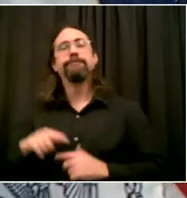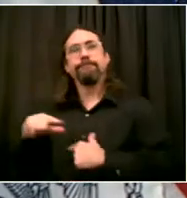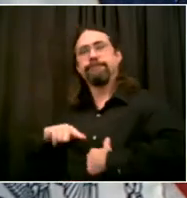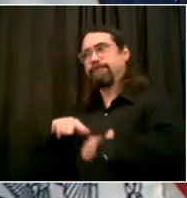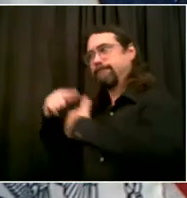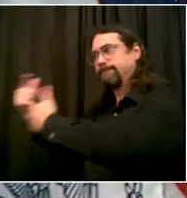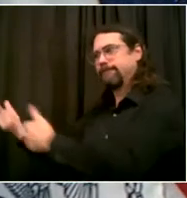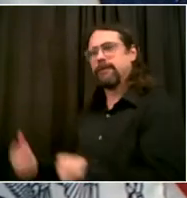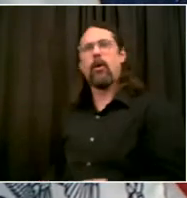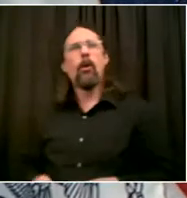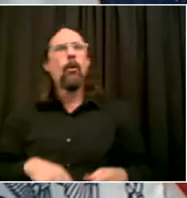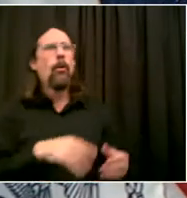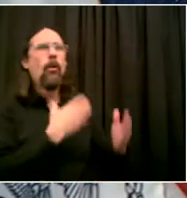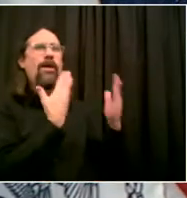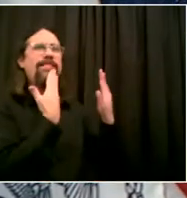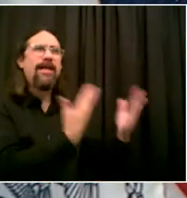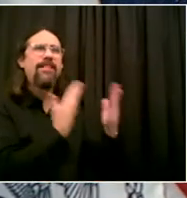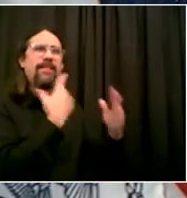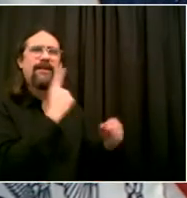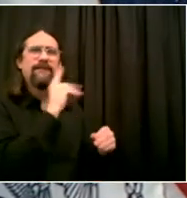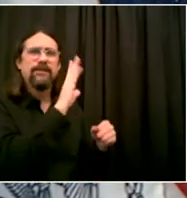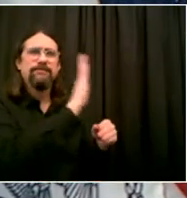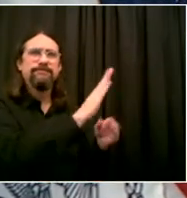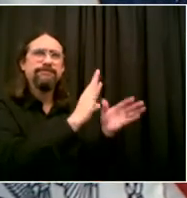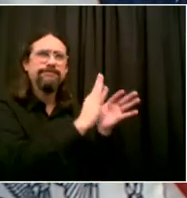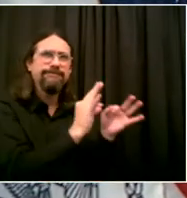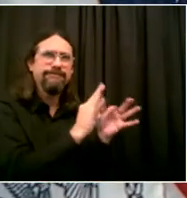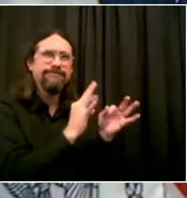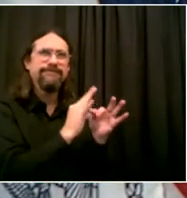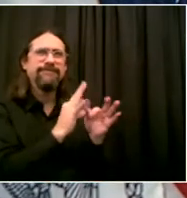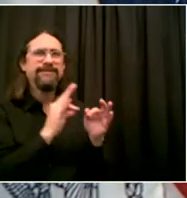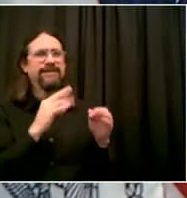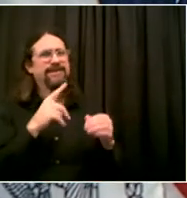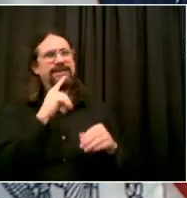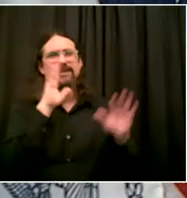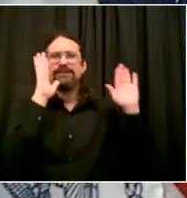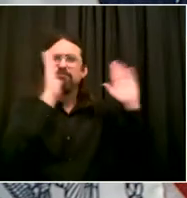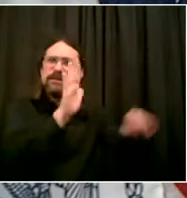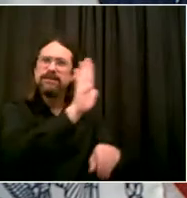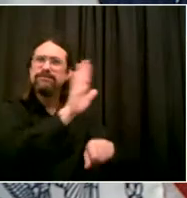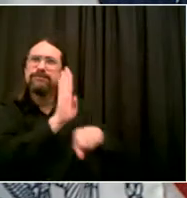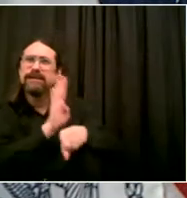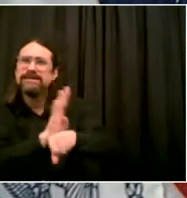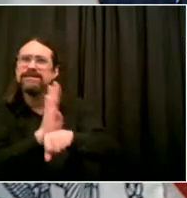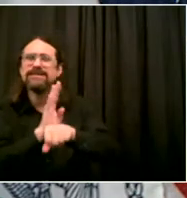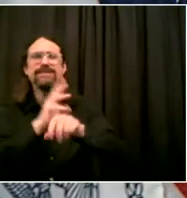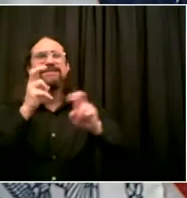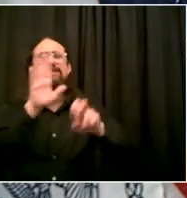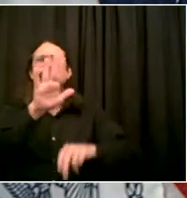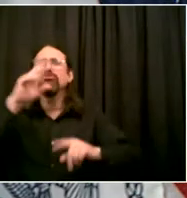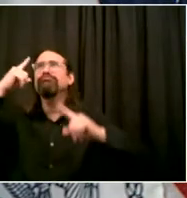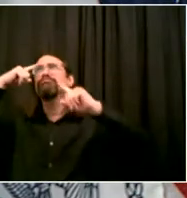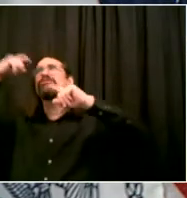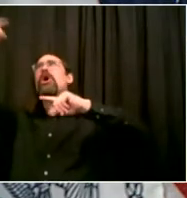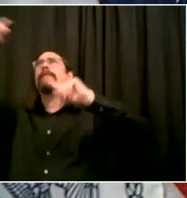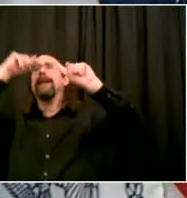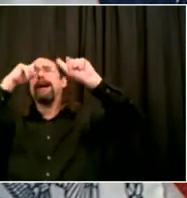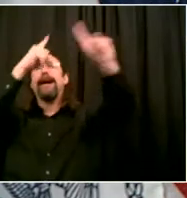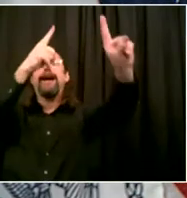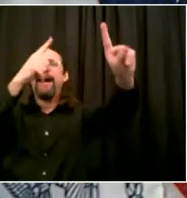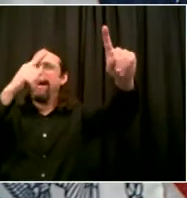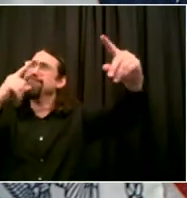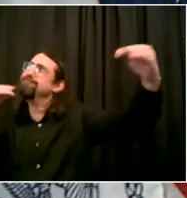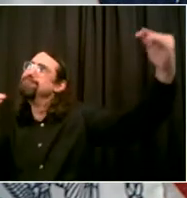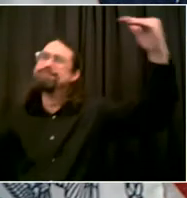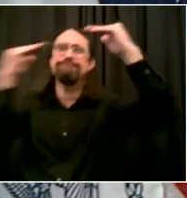and fulfilling your dream. And now I hope that this new initiative is going to allow you to really expand